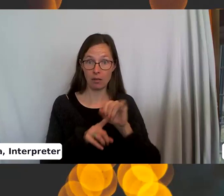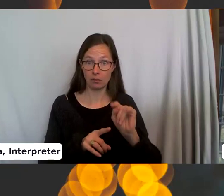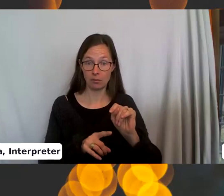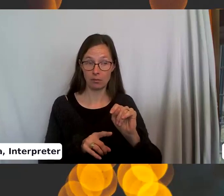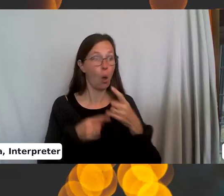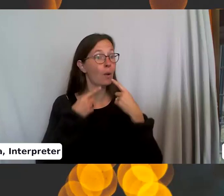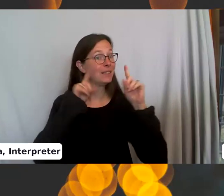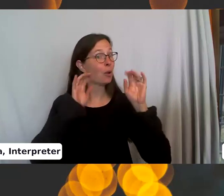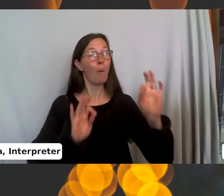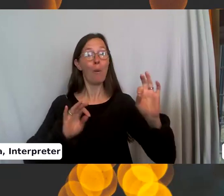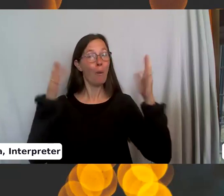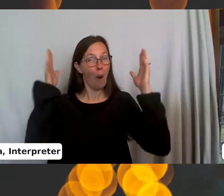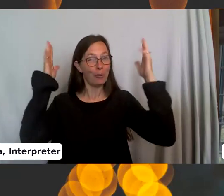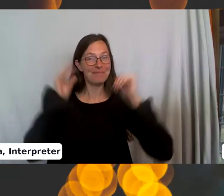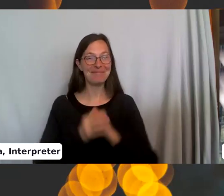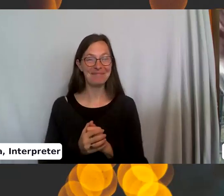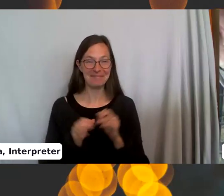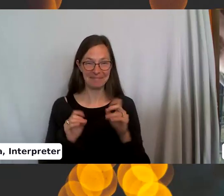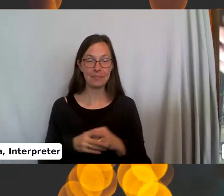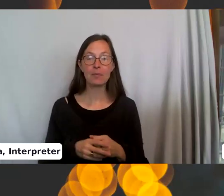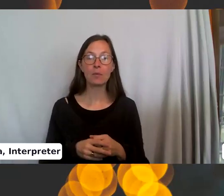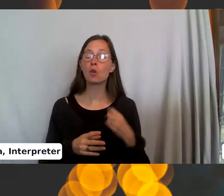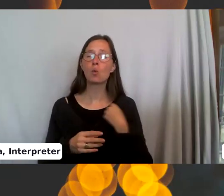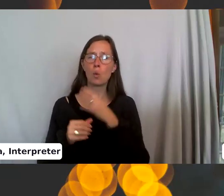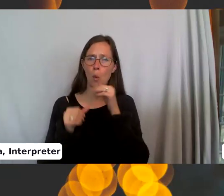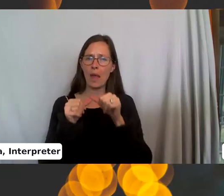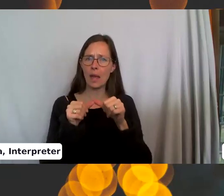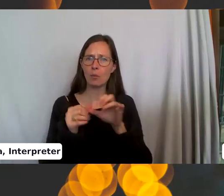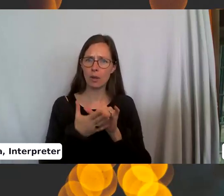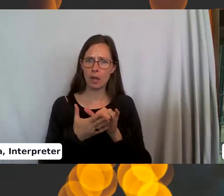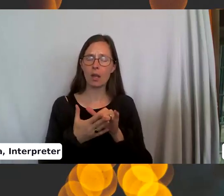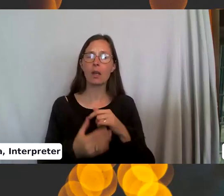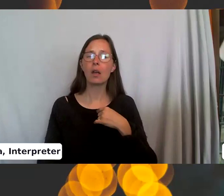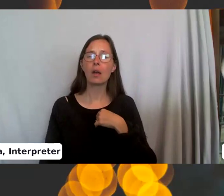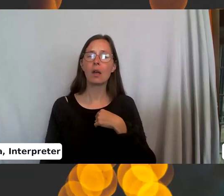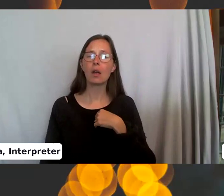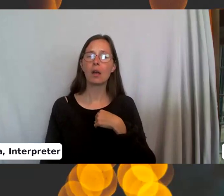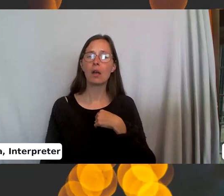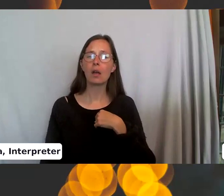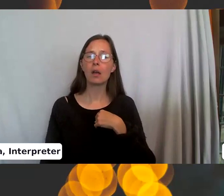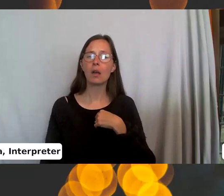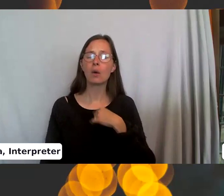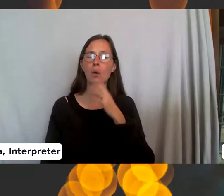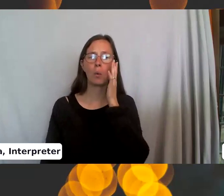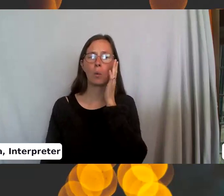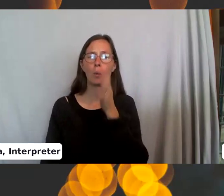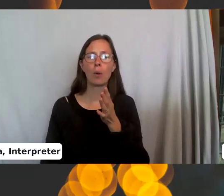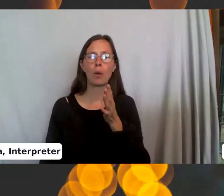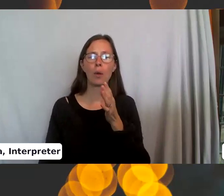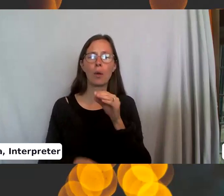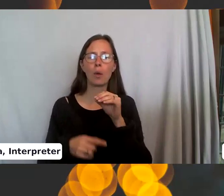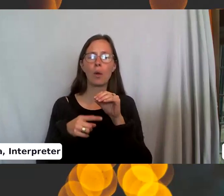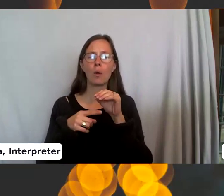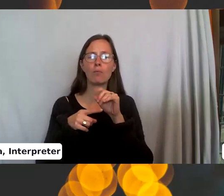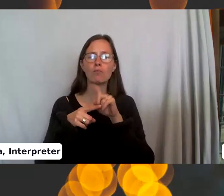success. Woo. All right. So we're just going to keep doing that. I'm going to put on, I'm going to put on a 12,